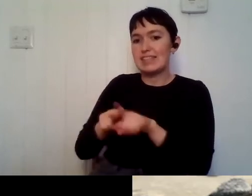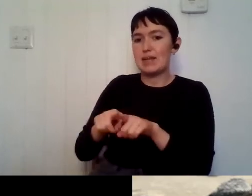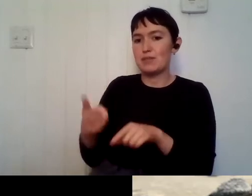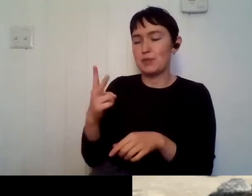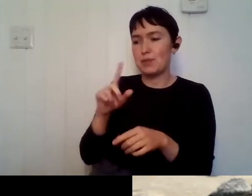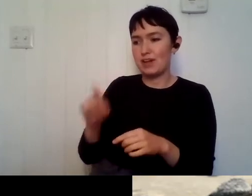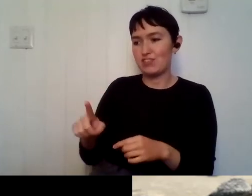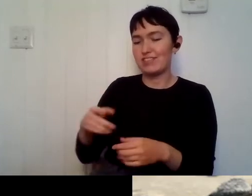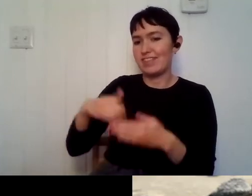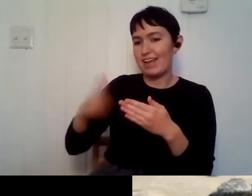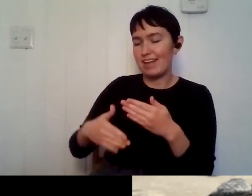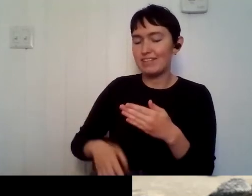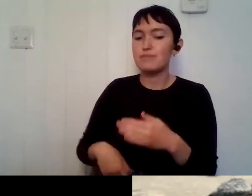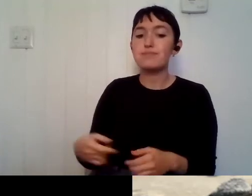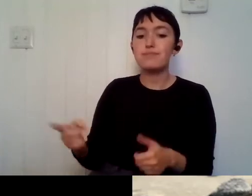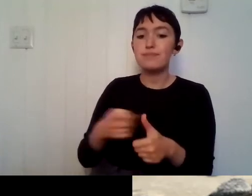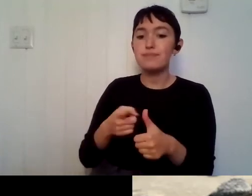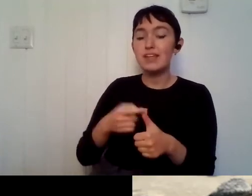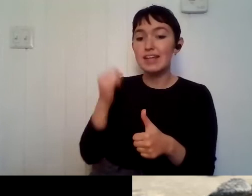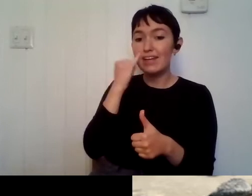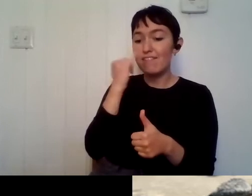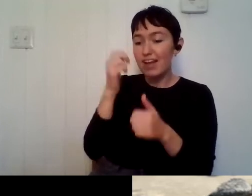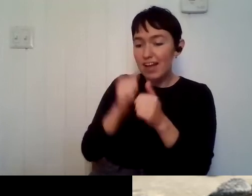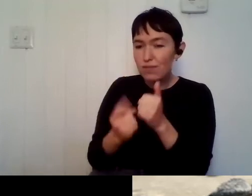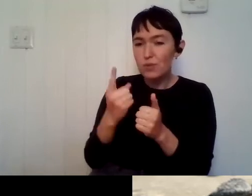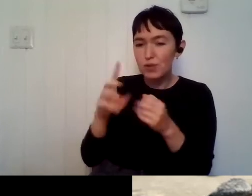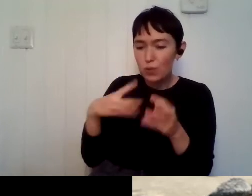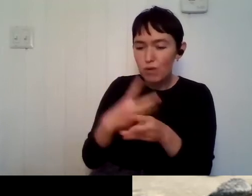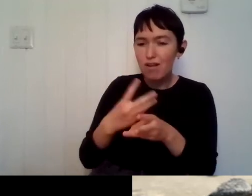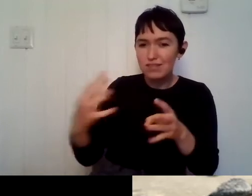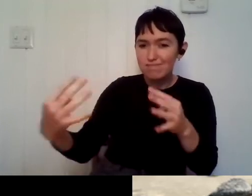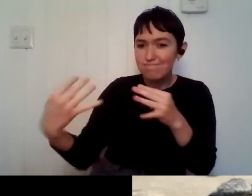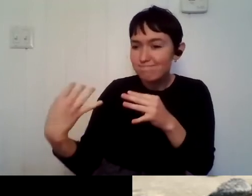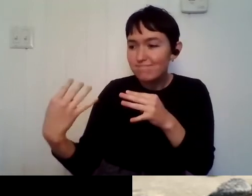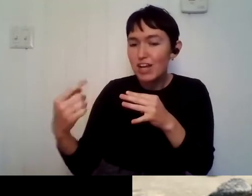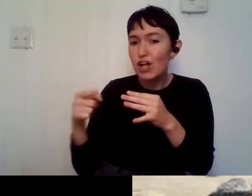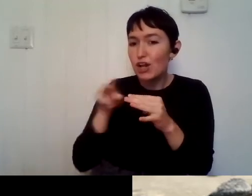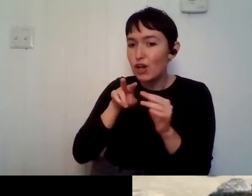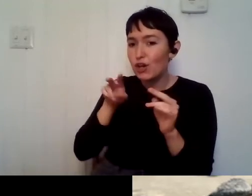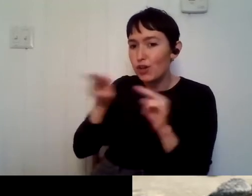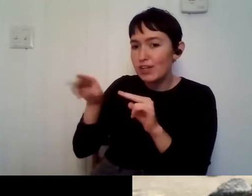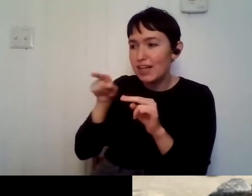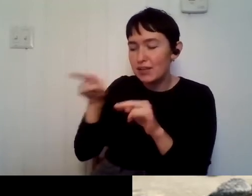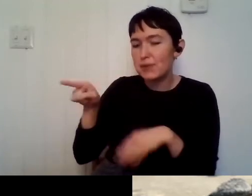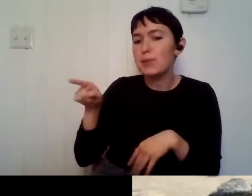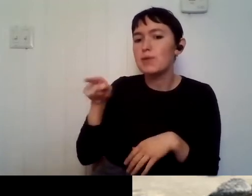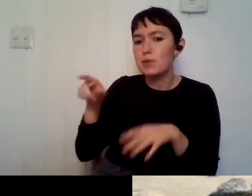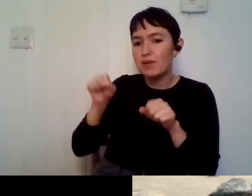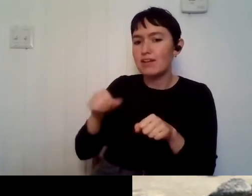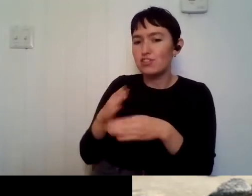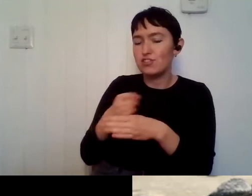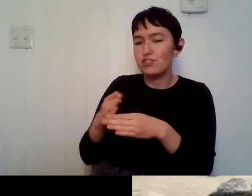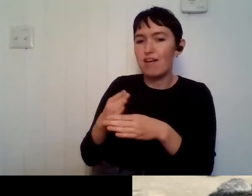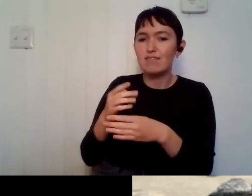question is if you had everyone's attention in the whole world and you could tell them one piece of information that relates to your area of